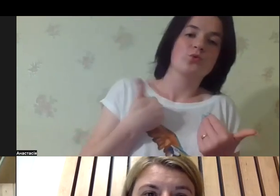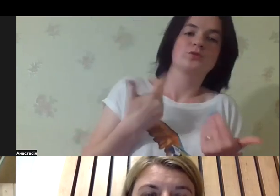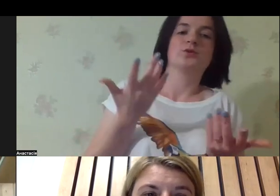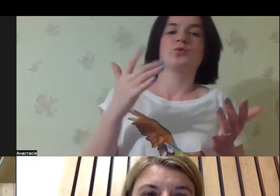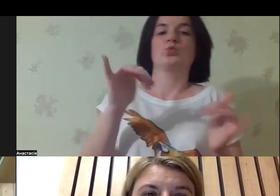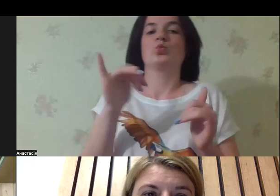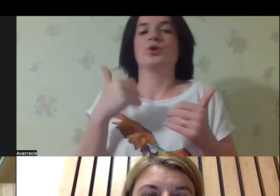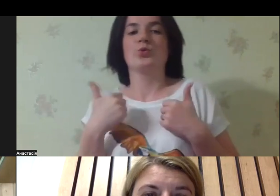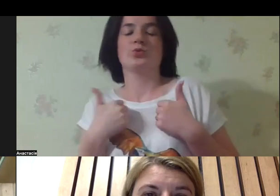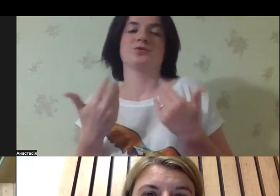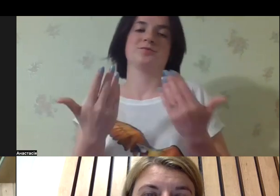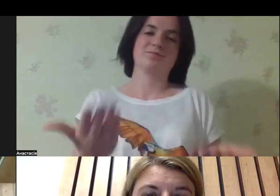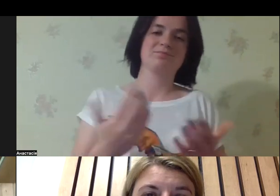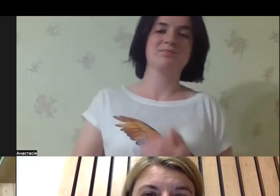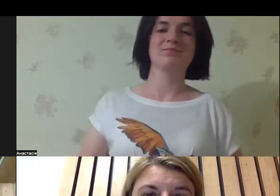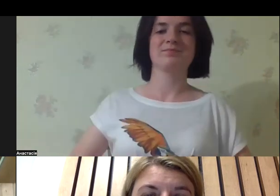for example, like Kole is doing now.